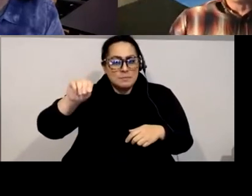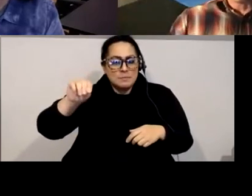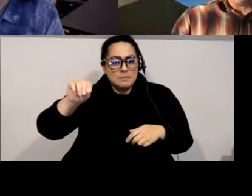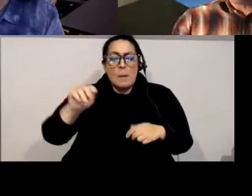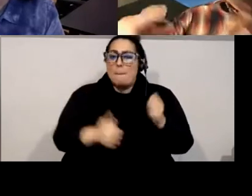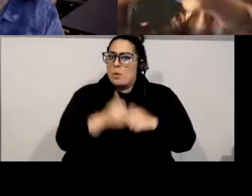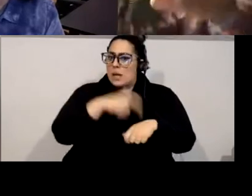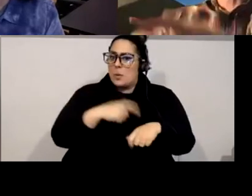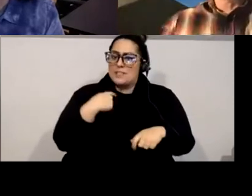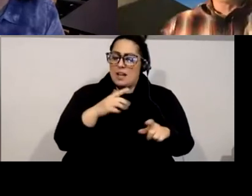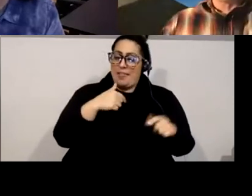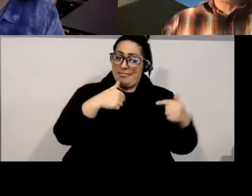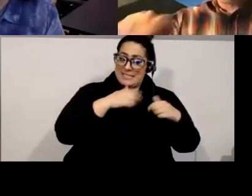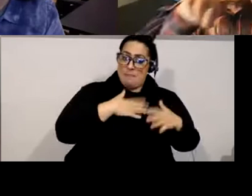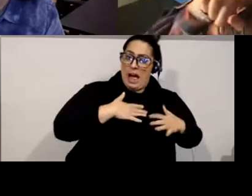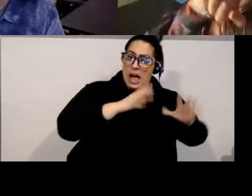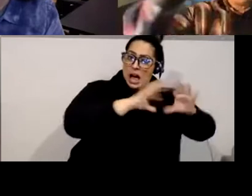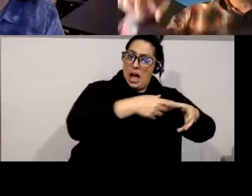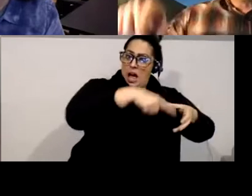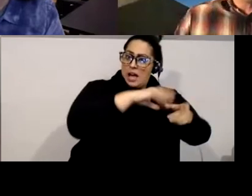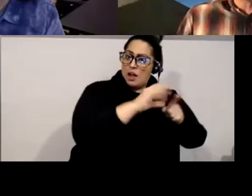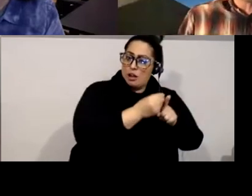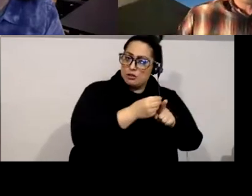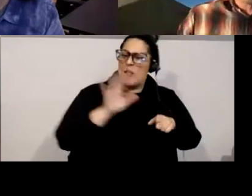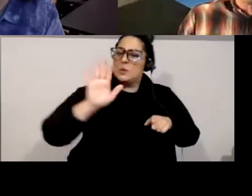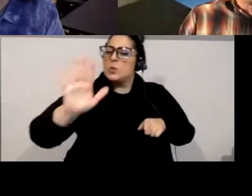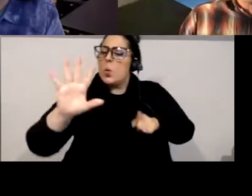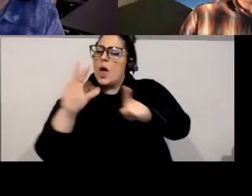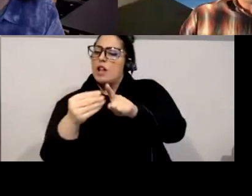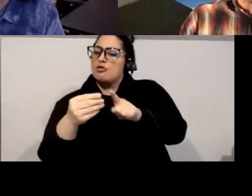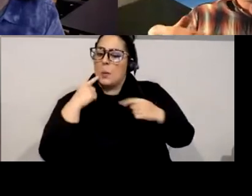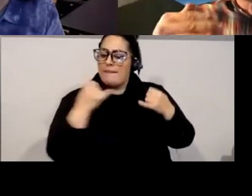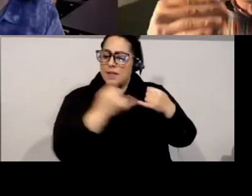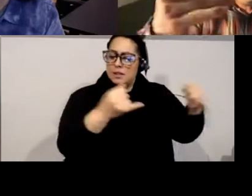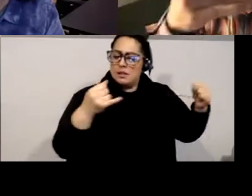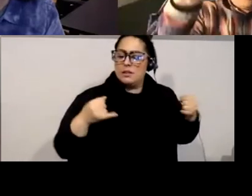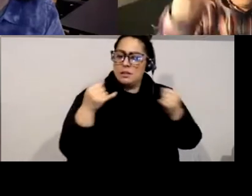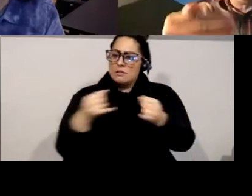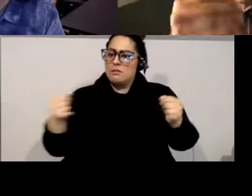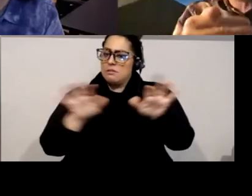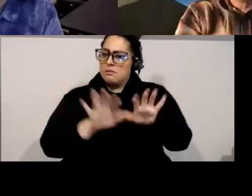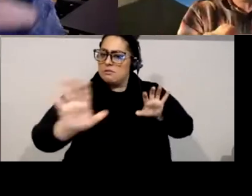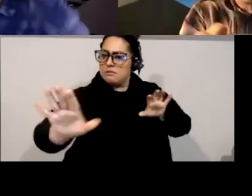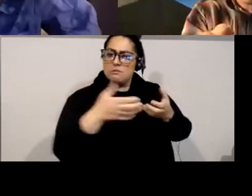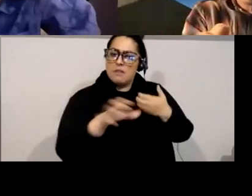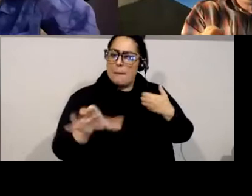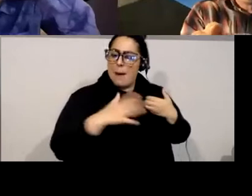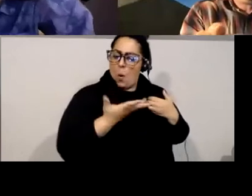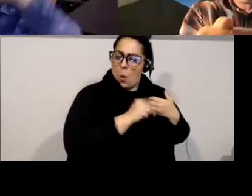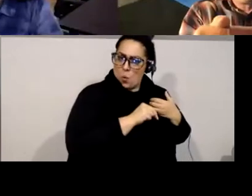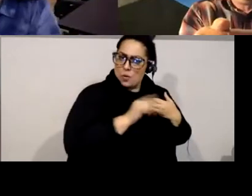and this is your culture culture and we're going to draw a little fence around it right we're going to sort of own our culture